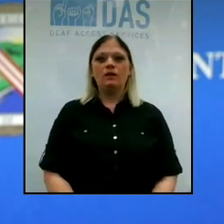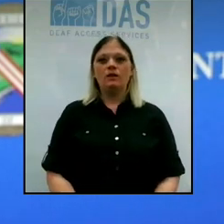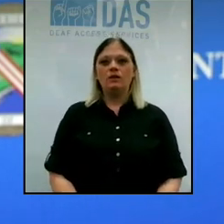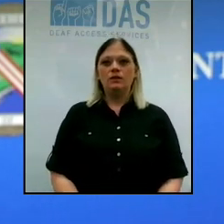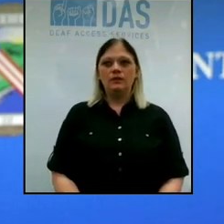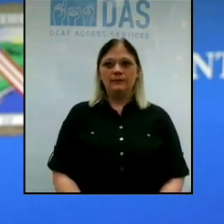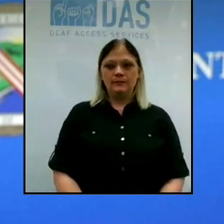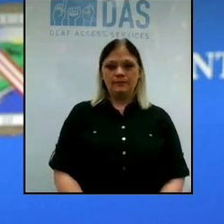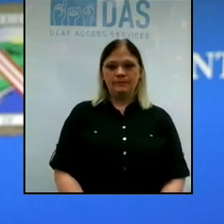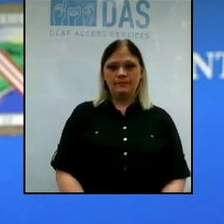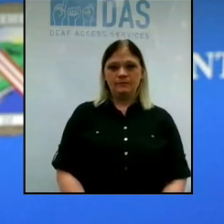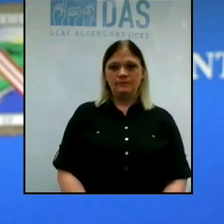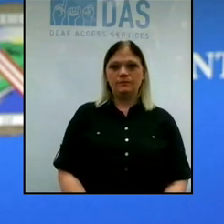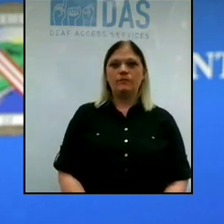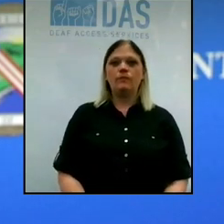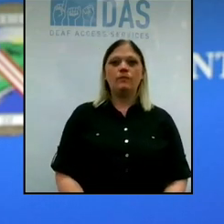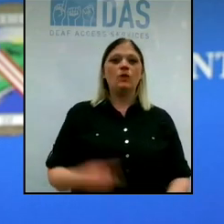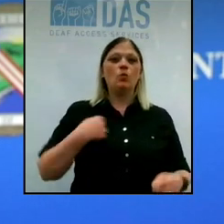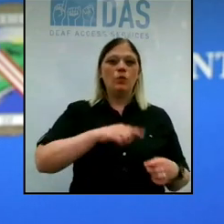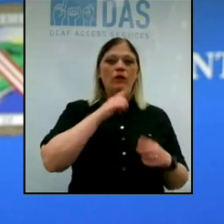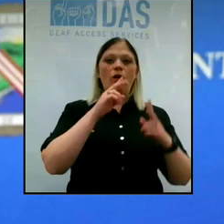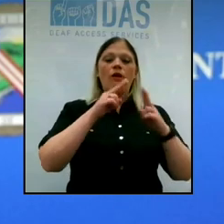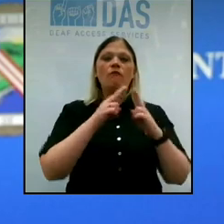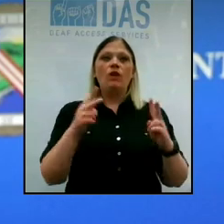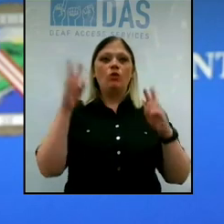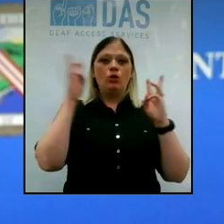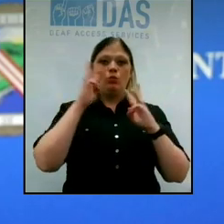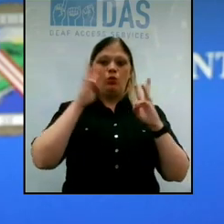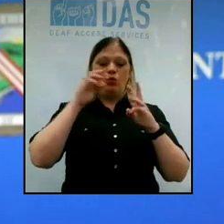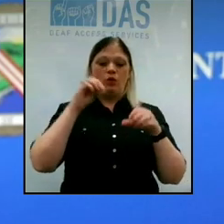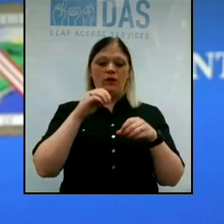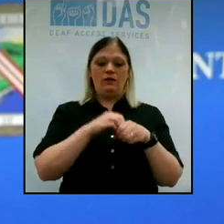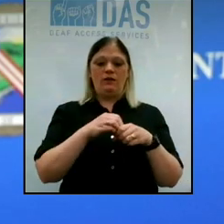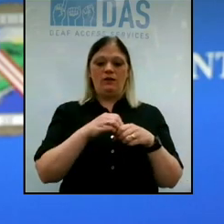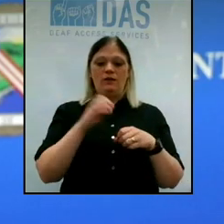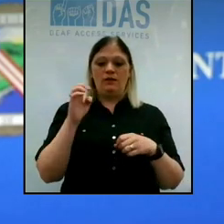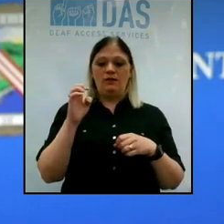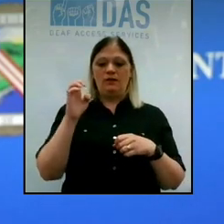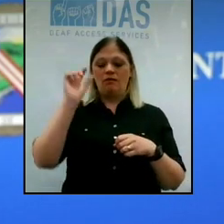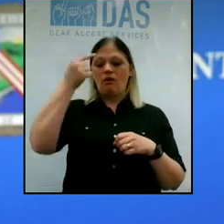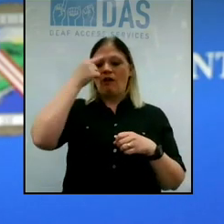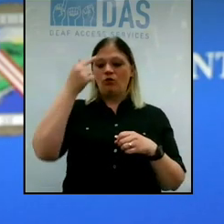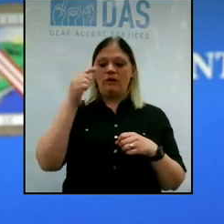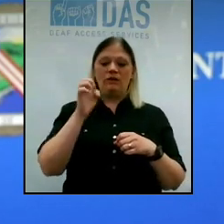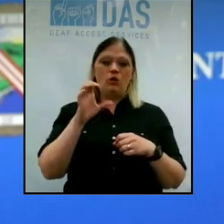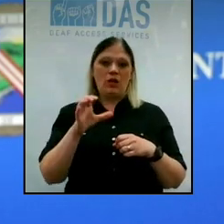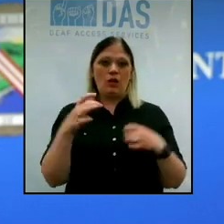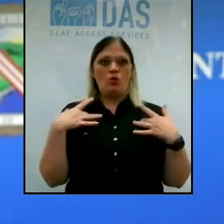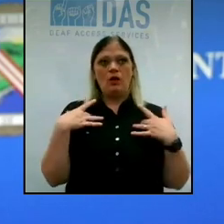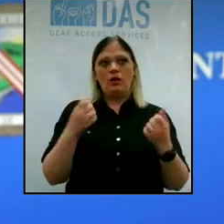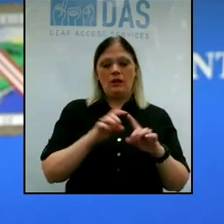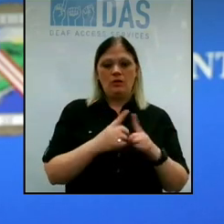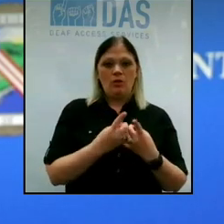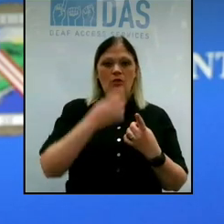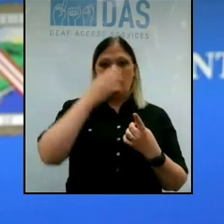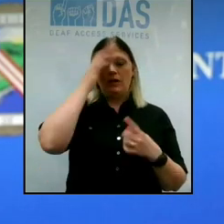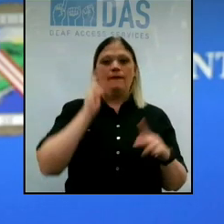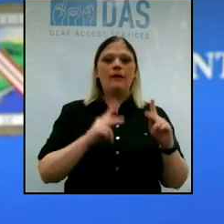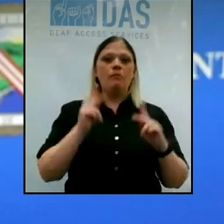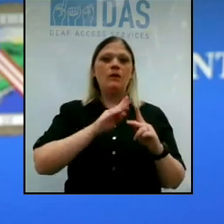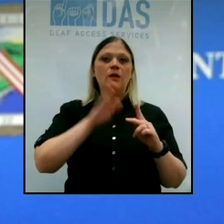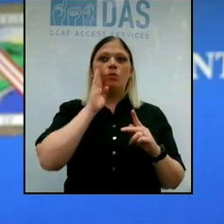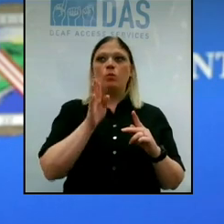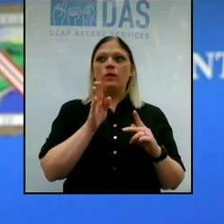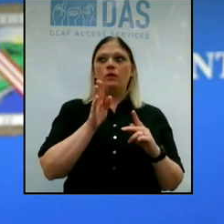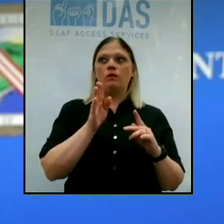mean, we are very worried in Erie County government, especially in the health department, that, you know, people will, you know, choose, you know,